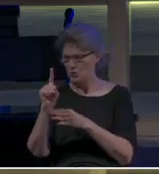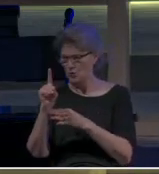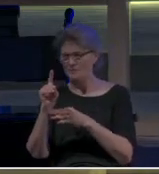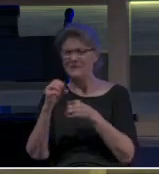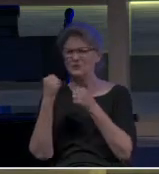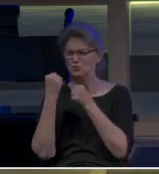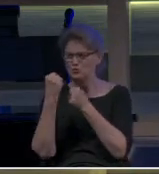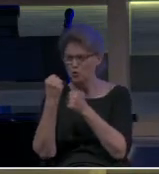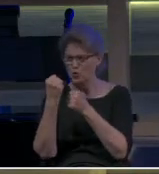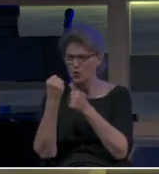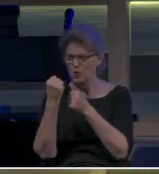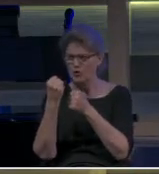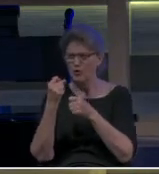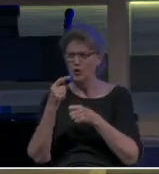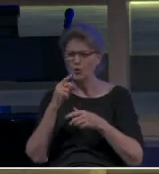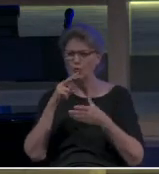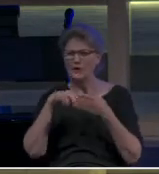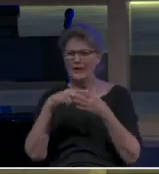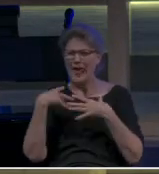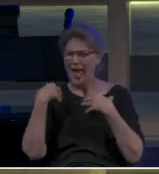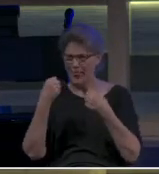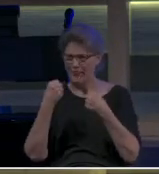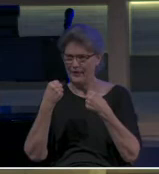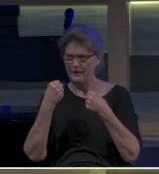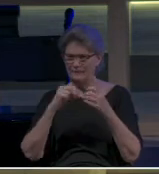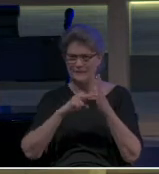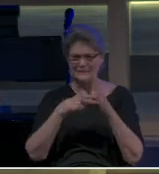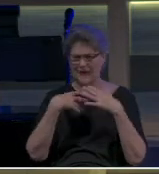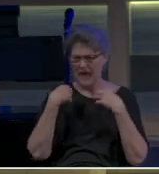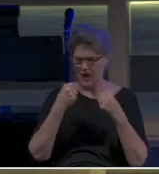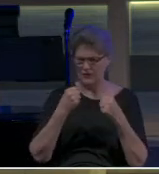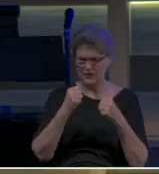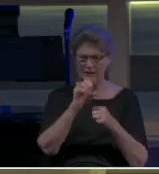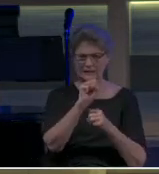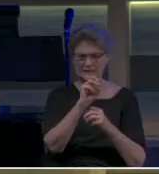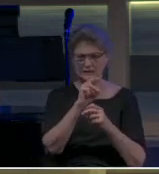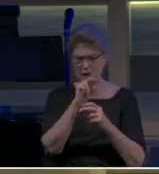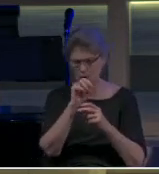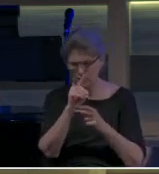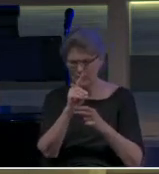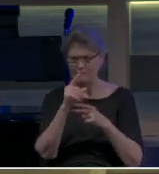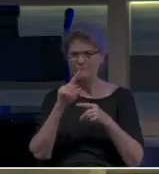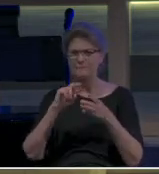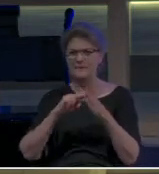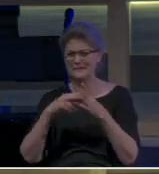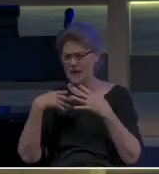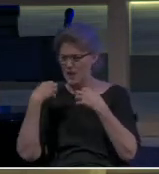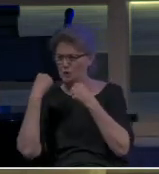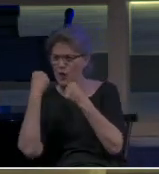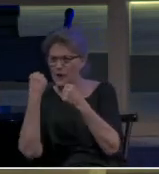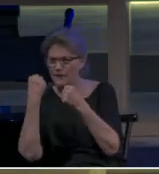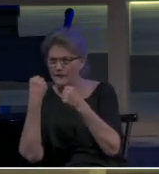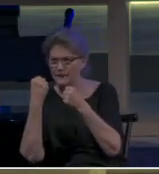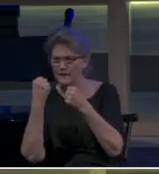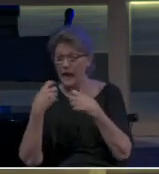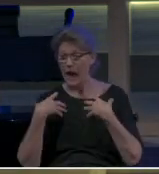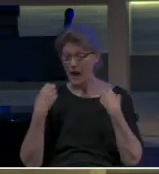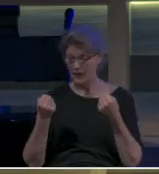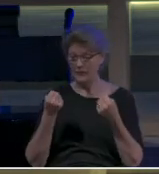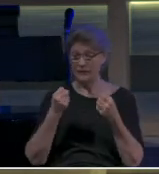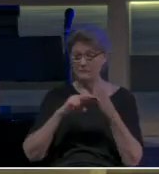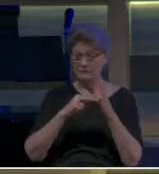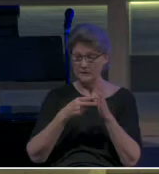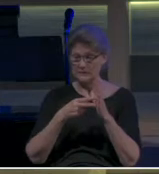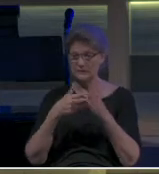read healthy. Healthy. What does healthy mean? Healthy is that which brings